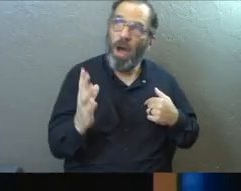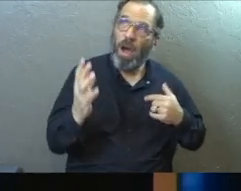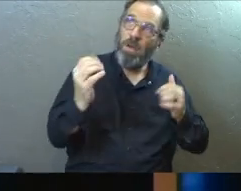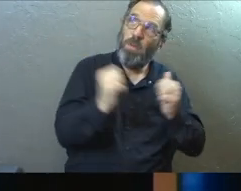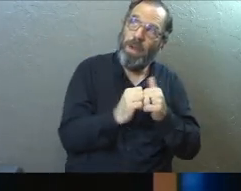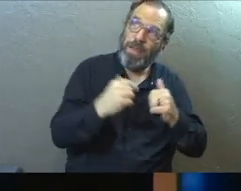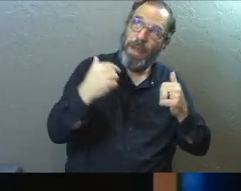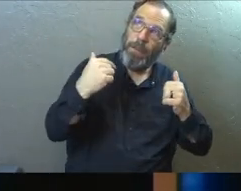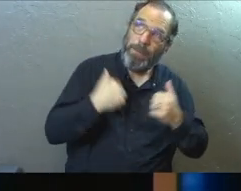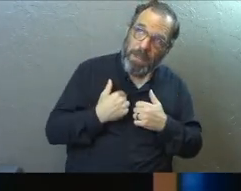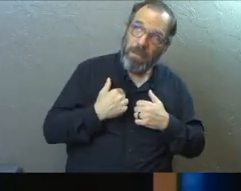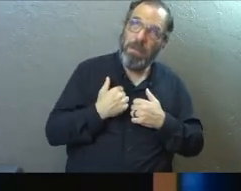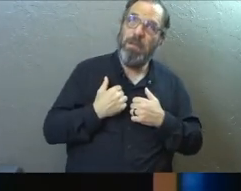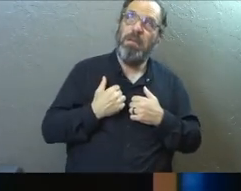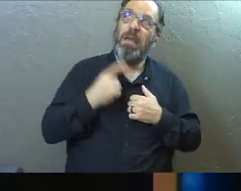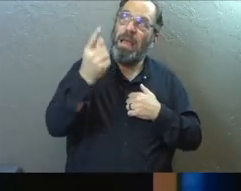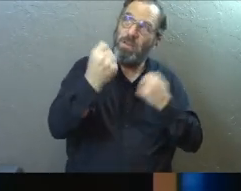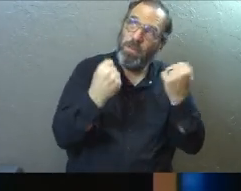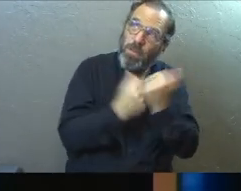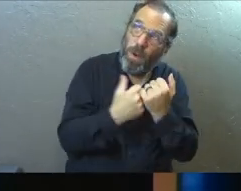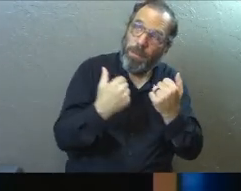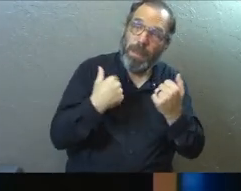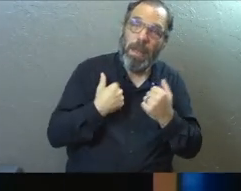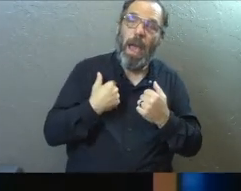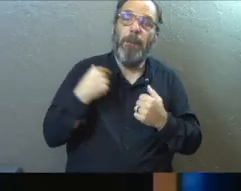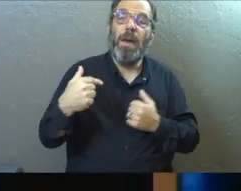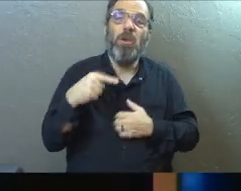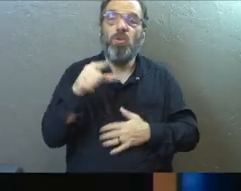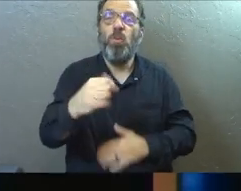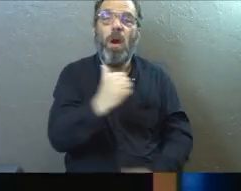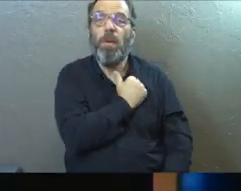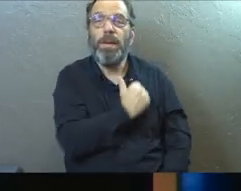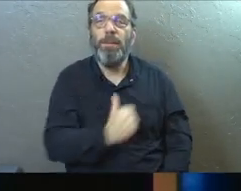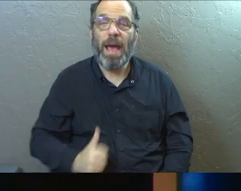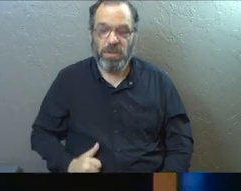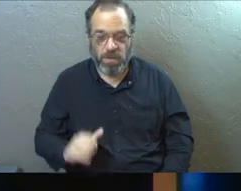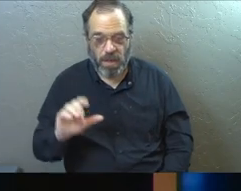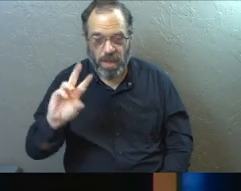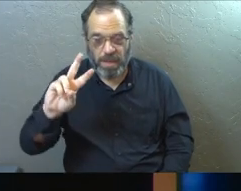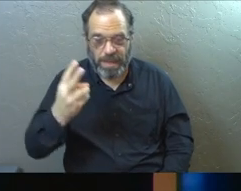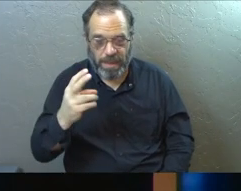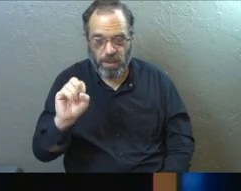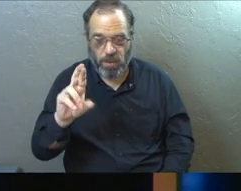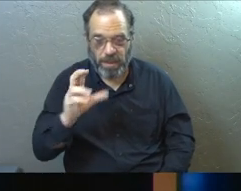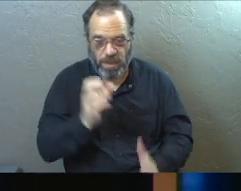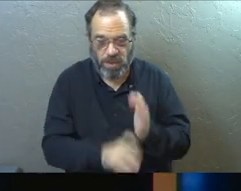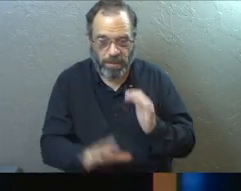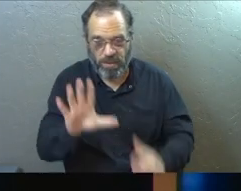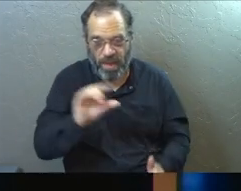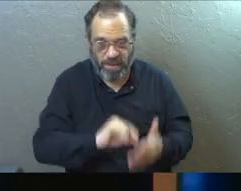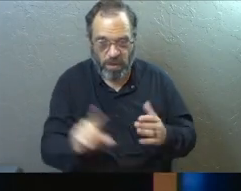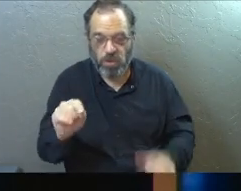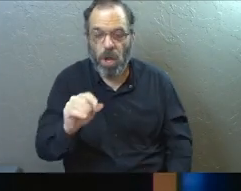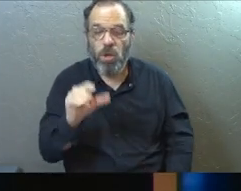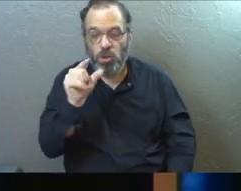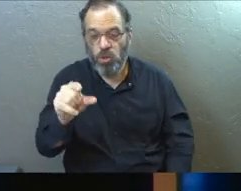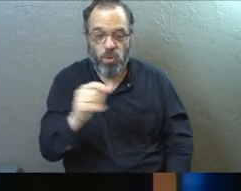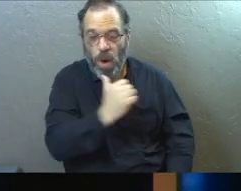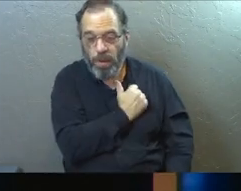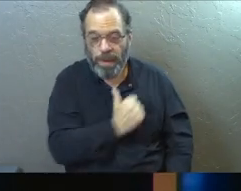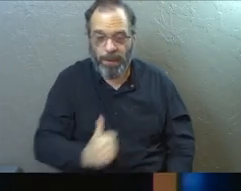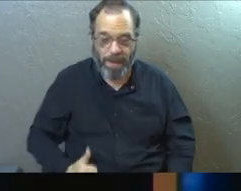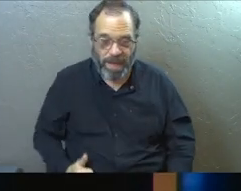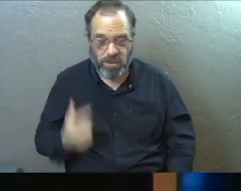is with me, and God is for me, but we are Christ's ambassadors, 2 Corinthians 5.20. So we are Christ's